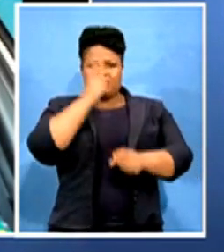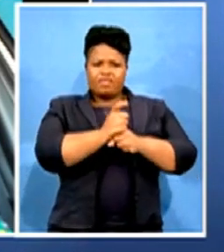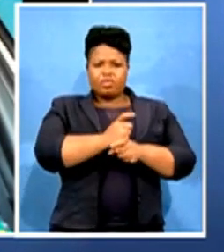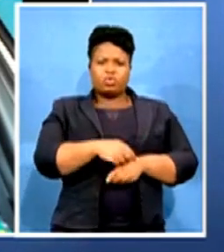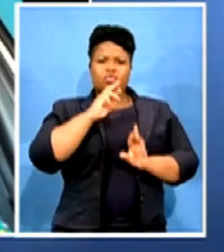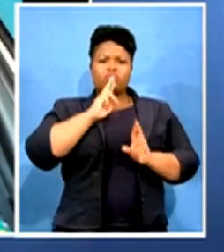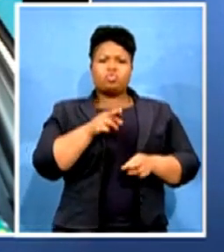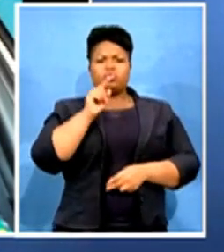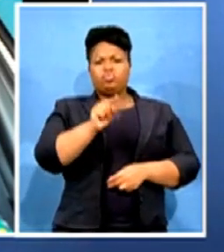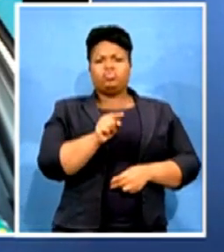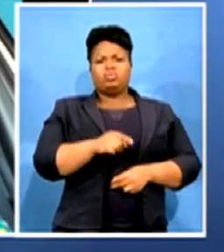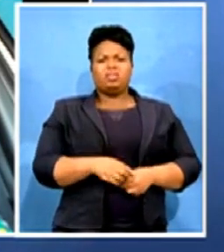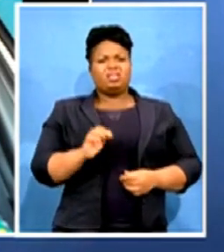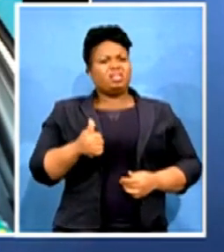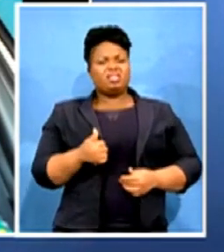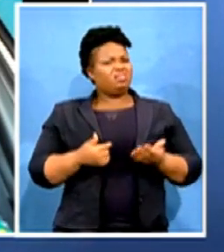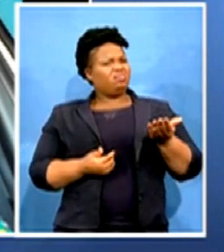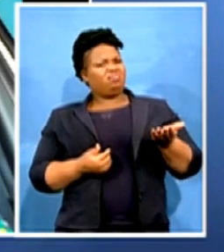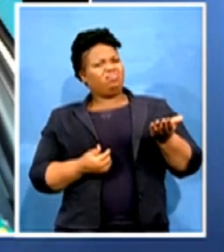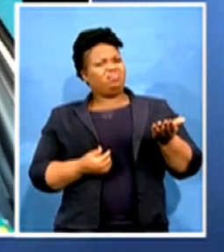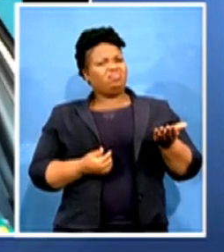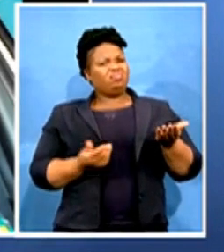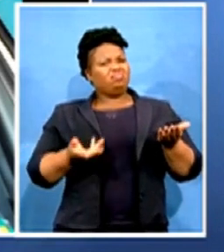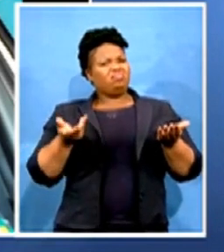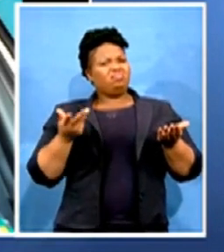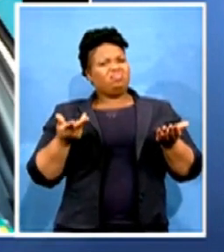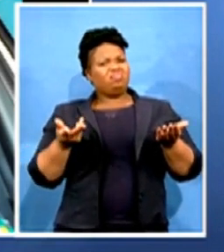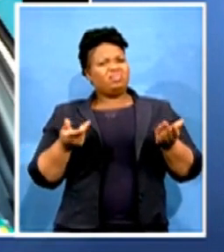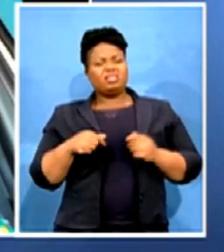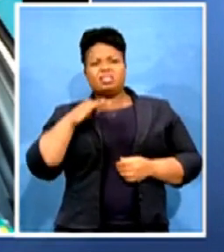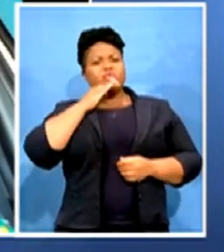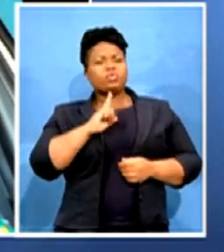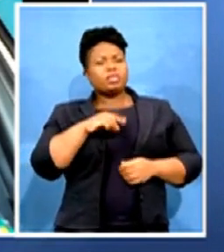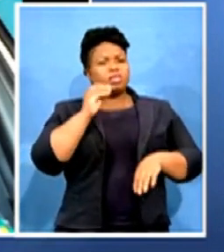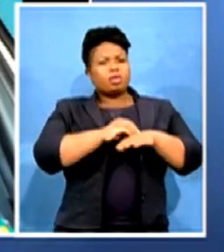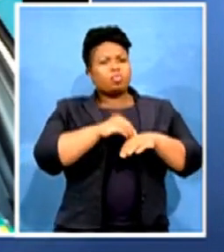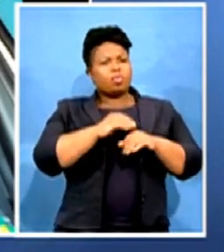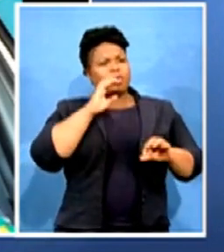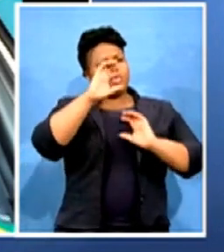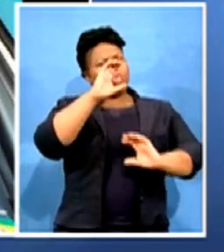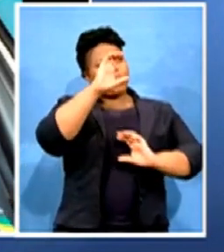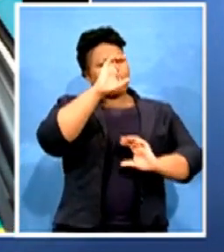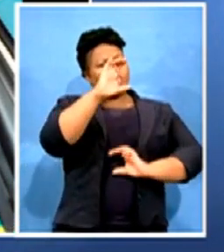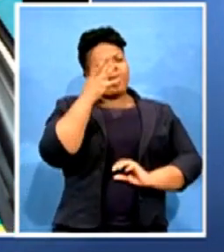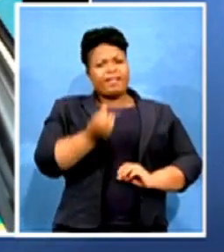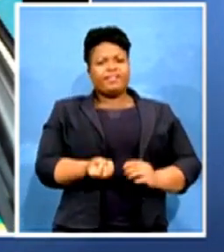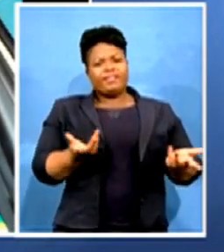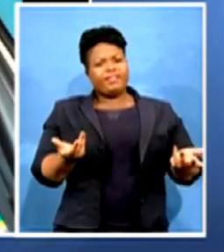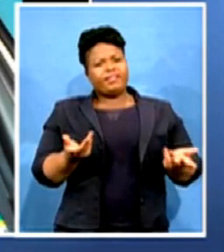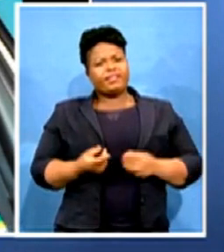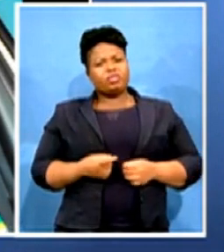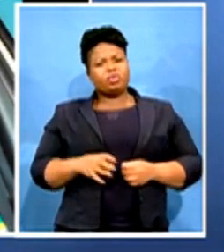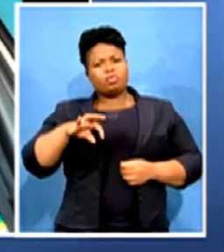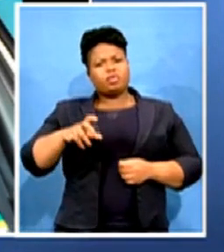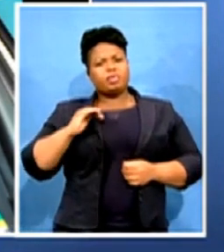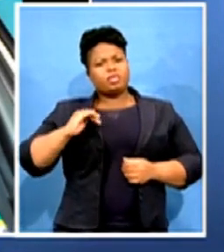implies that there's a problem in communication between the women's league, the provincial women's league and the mother body. Let